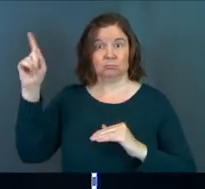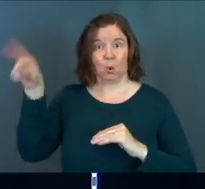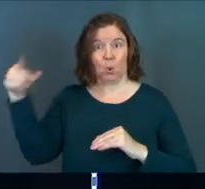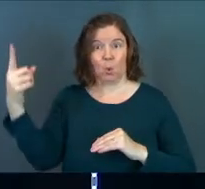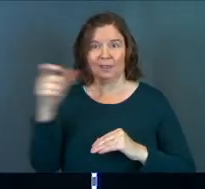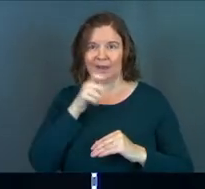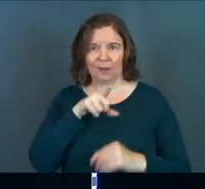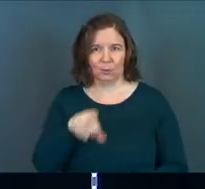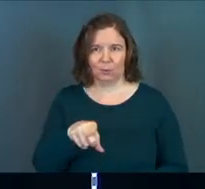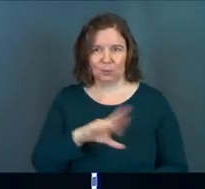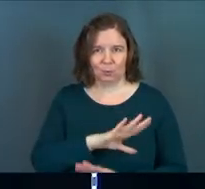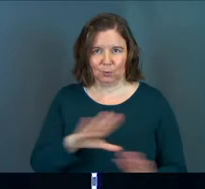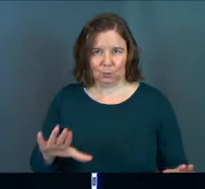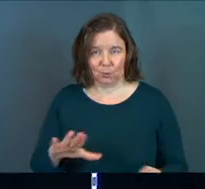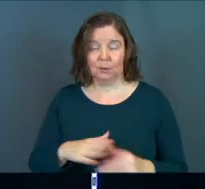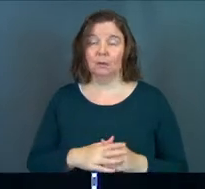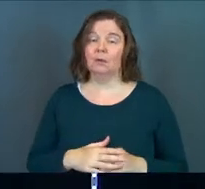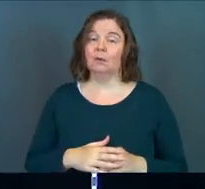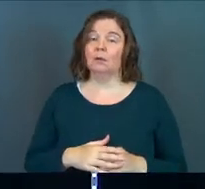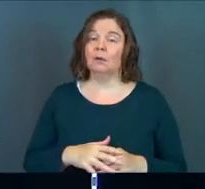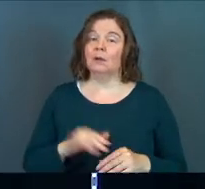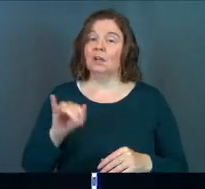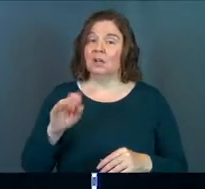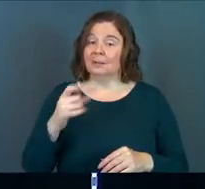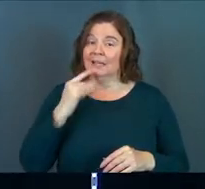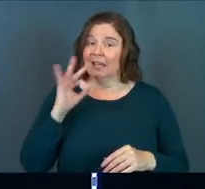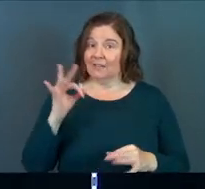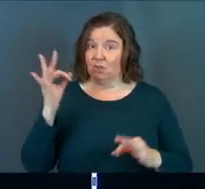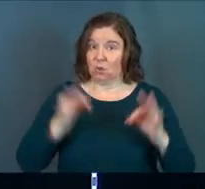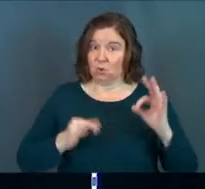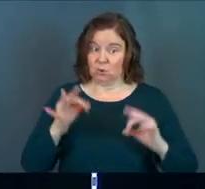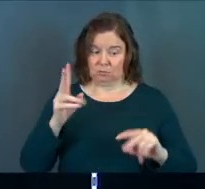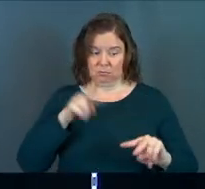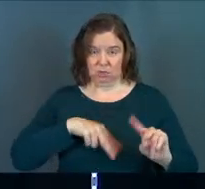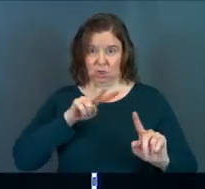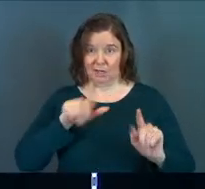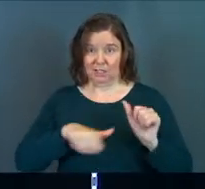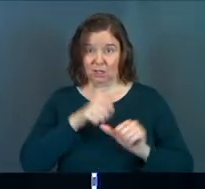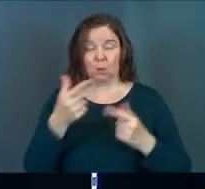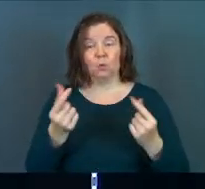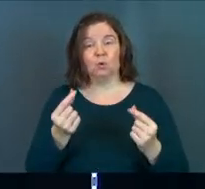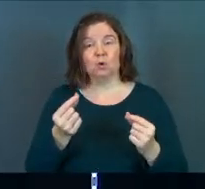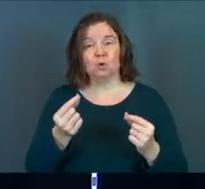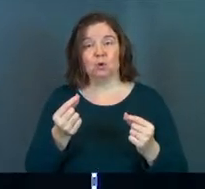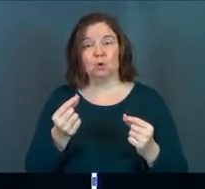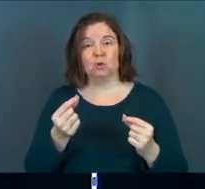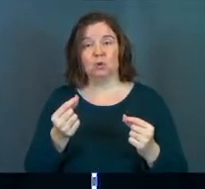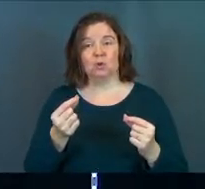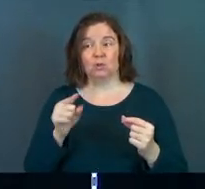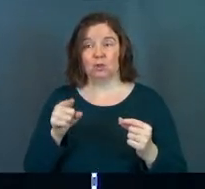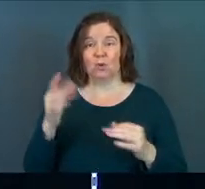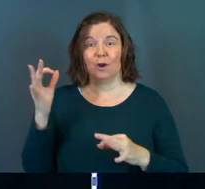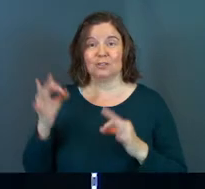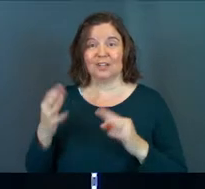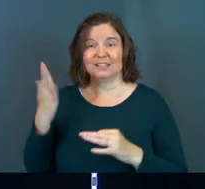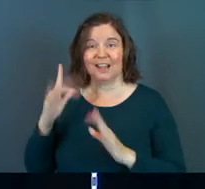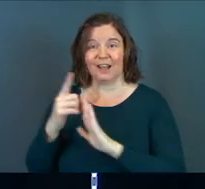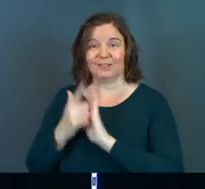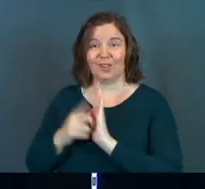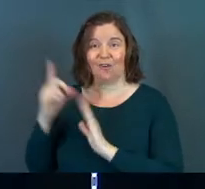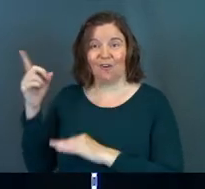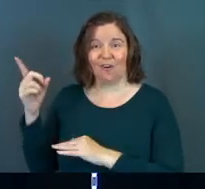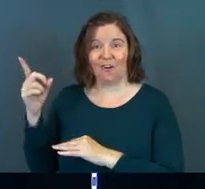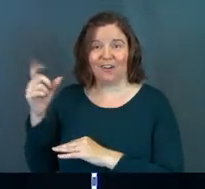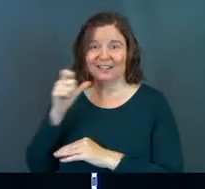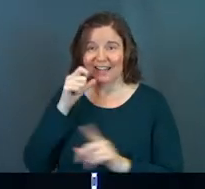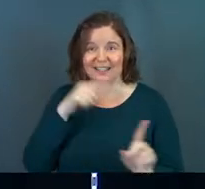in as judge. In fact, James says, if you judge each other, what you're actually doing is judging God's law. You're